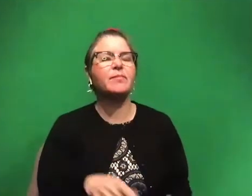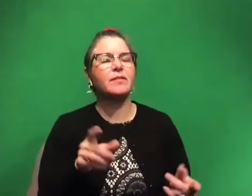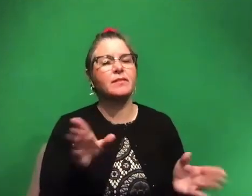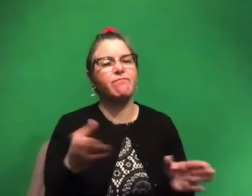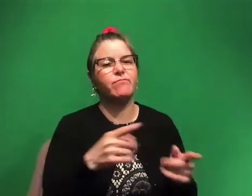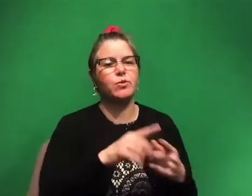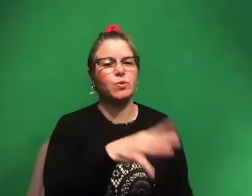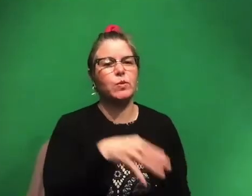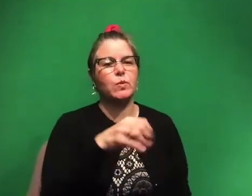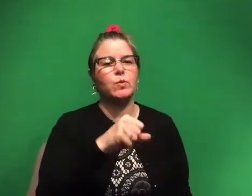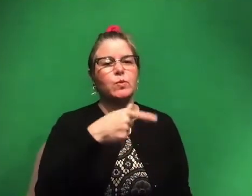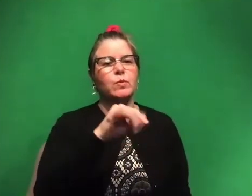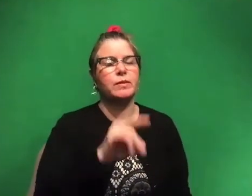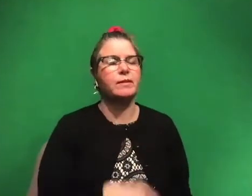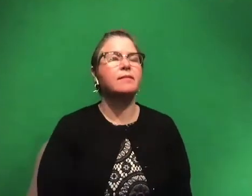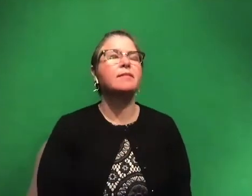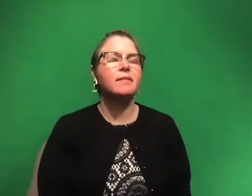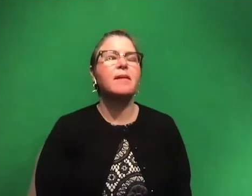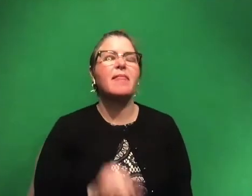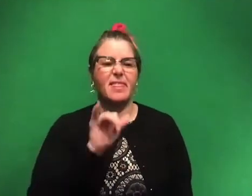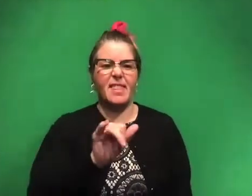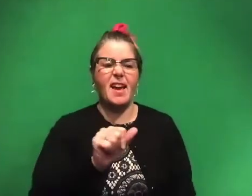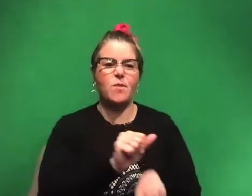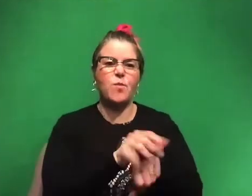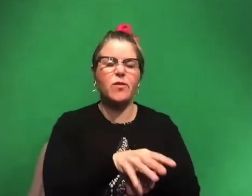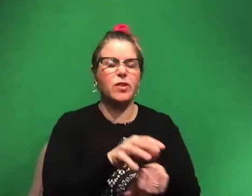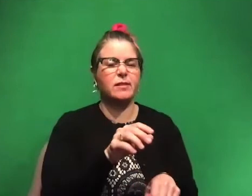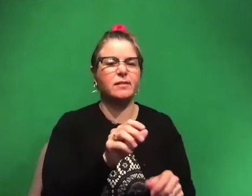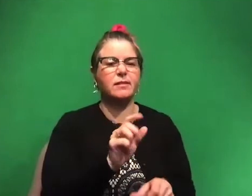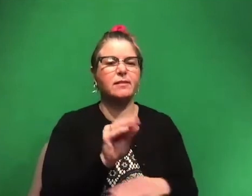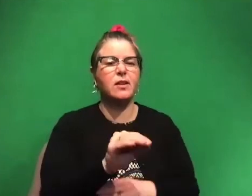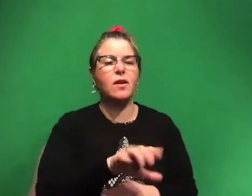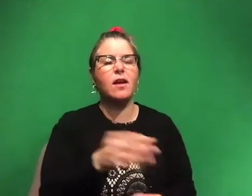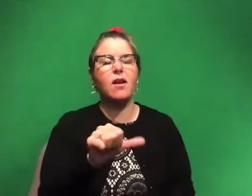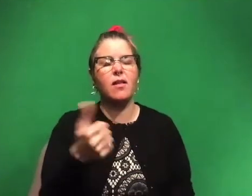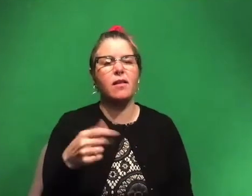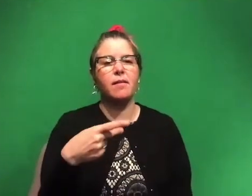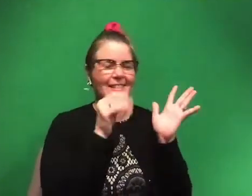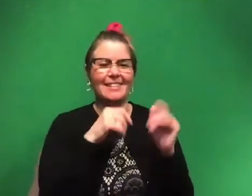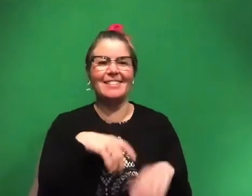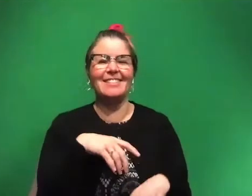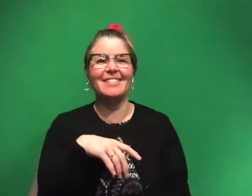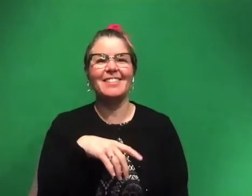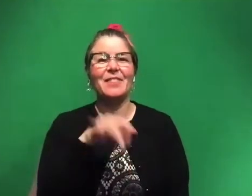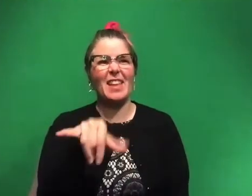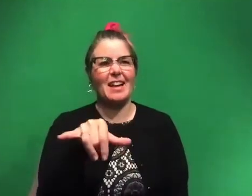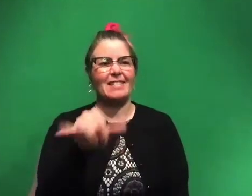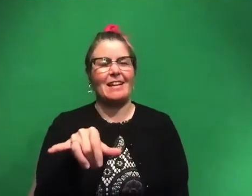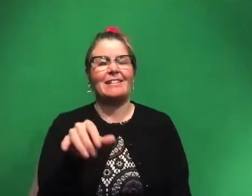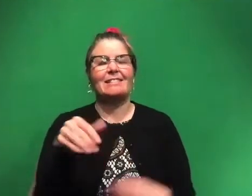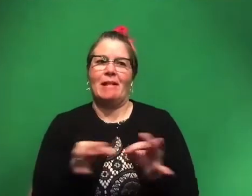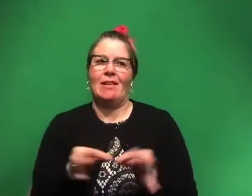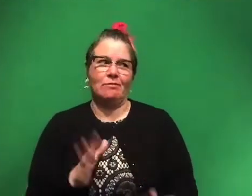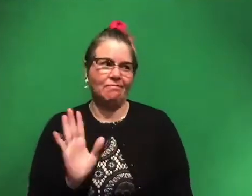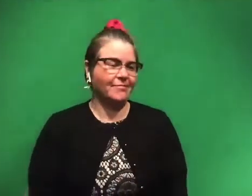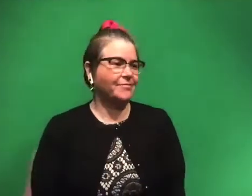Um, but yeah, I've learned about that dinosaur and many others, uh, and Parasaurol, Parasaurol, that animal. Okay.